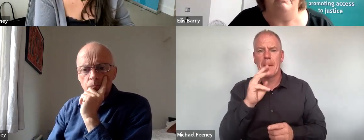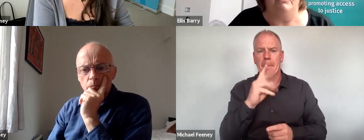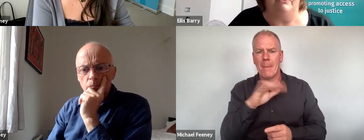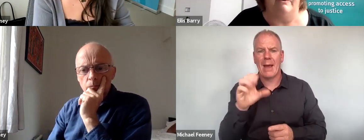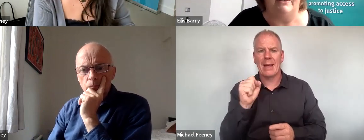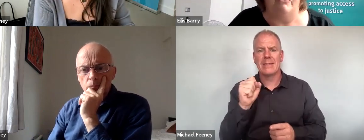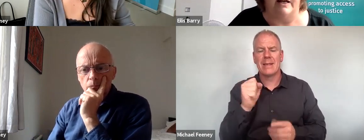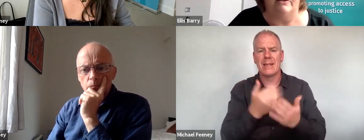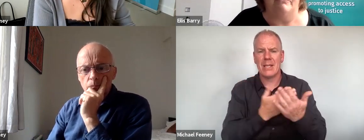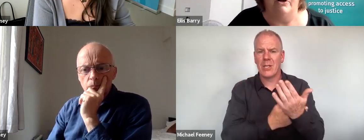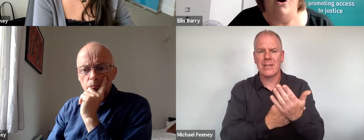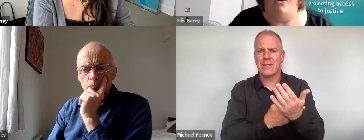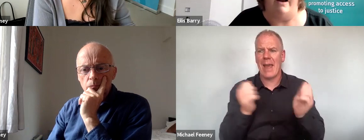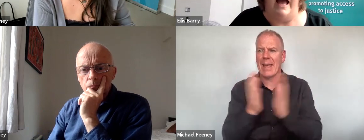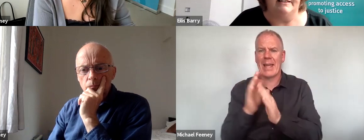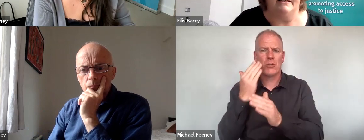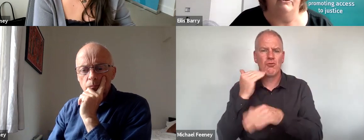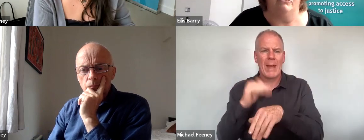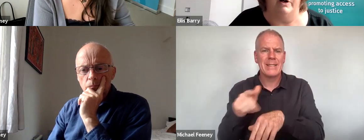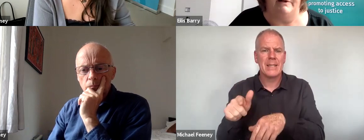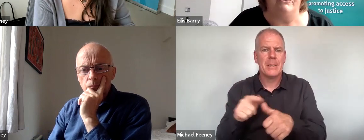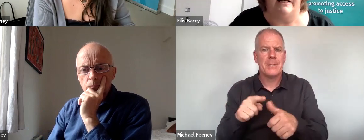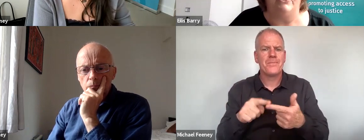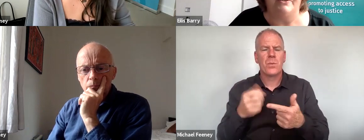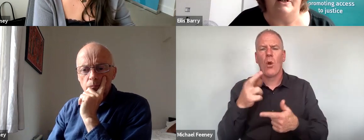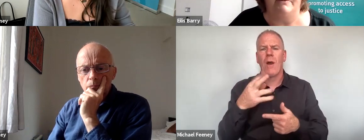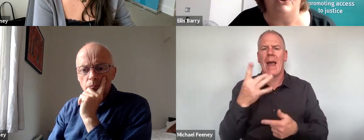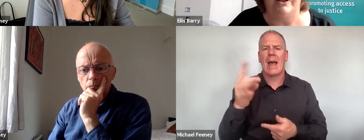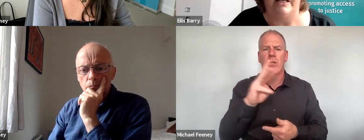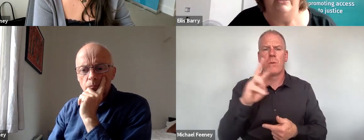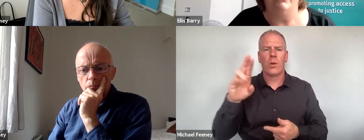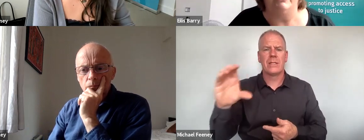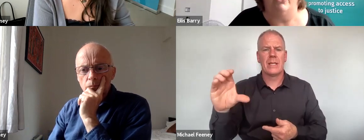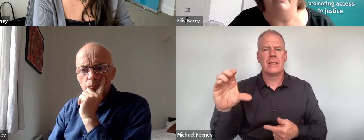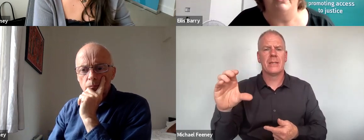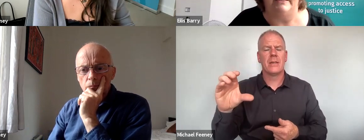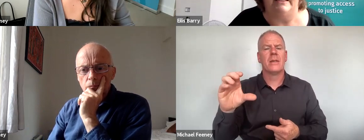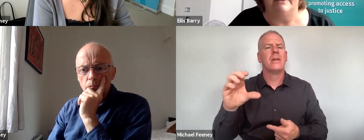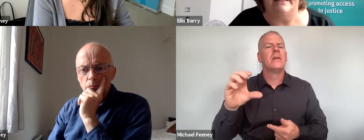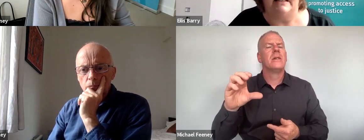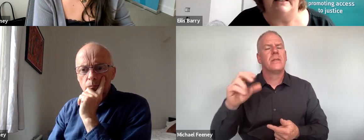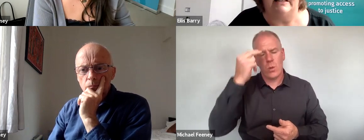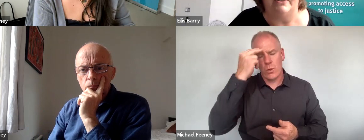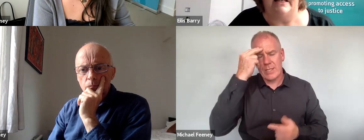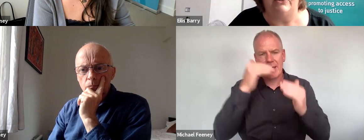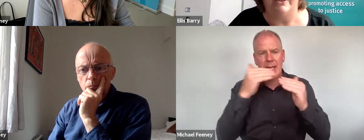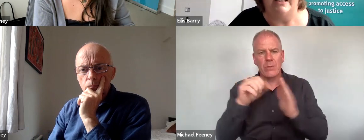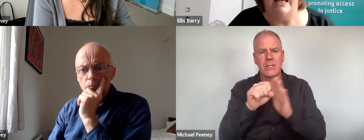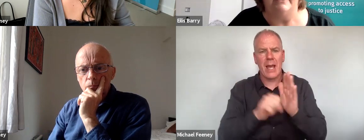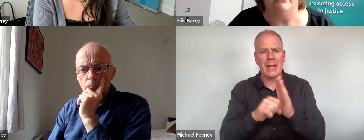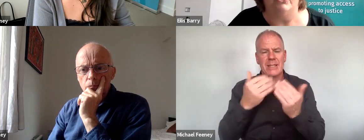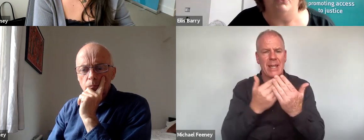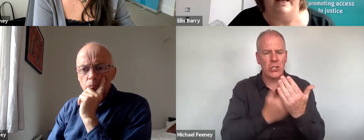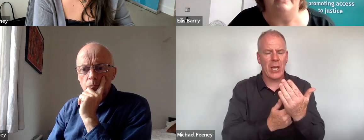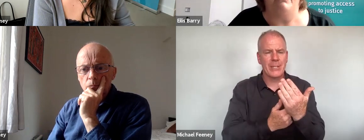incompatible with the Race Directive. Or ask the Workplace Relations Commission to interpret the Equal Status legislation